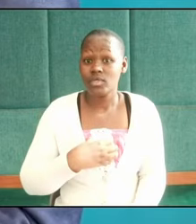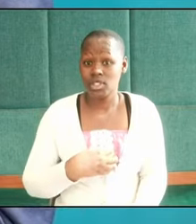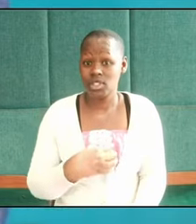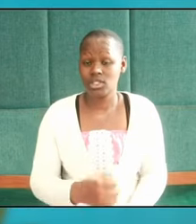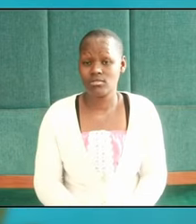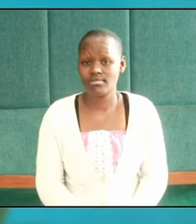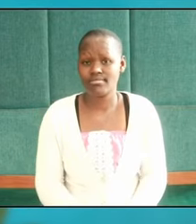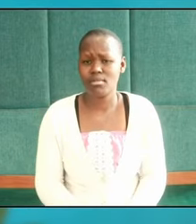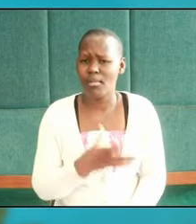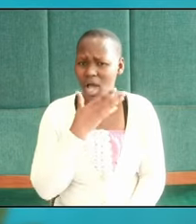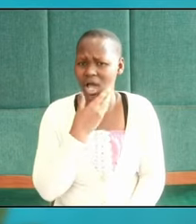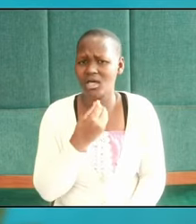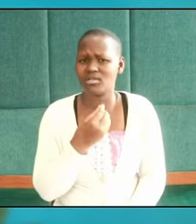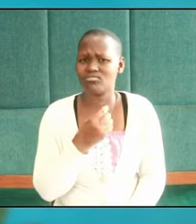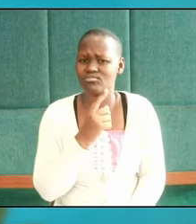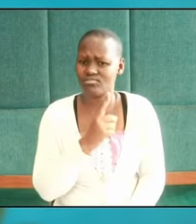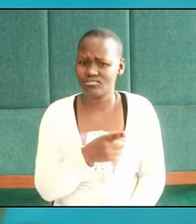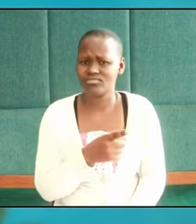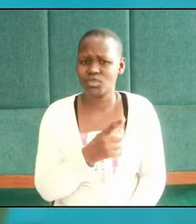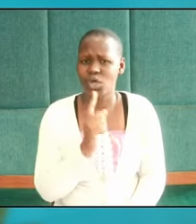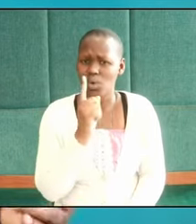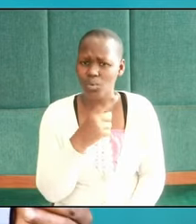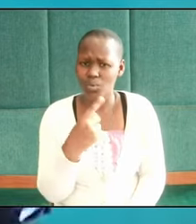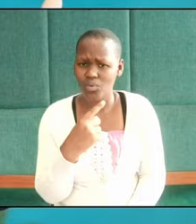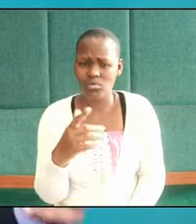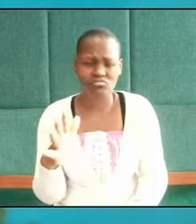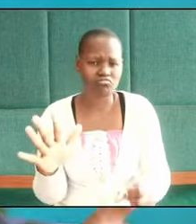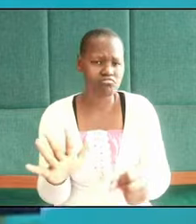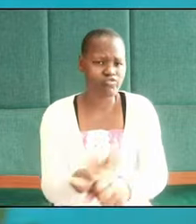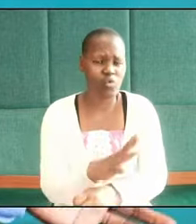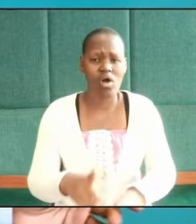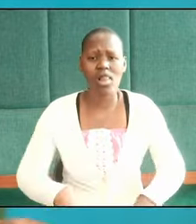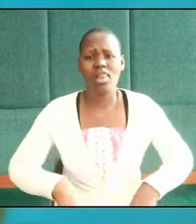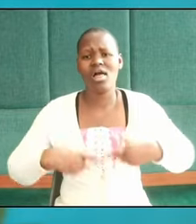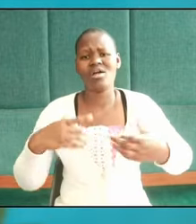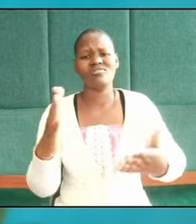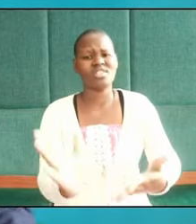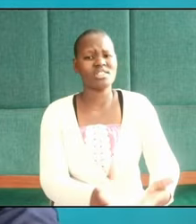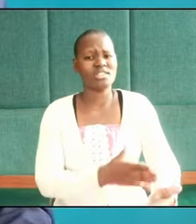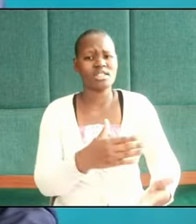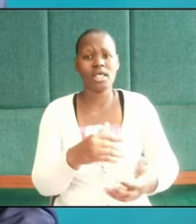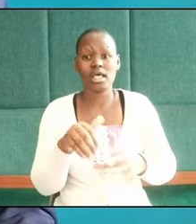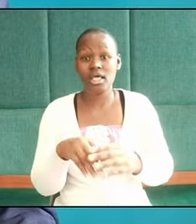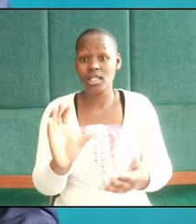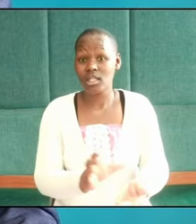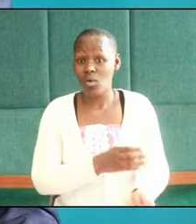This man who was full of life, singing in the choir,